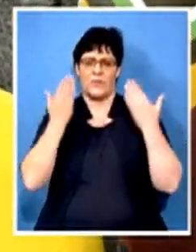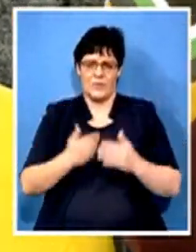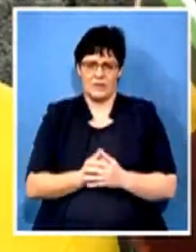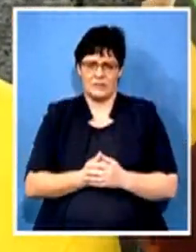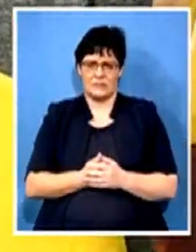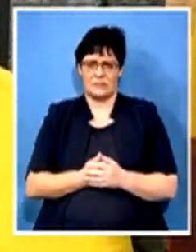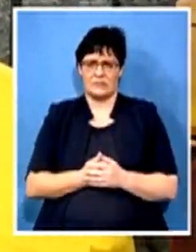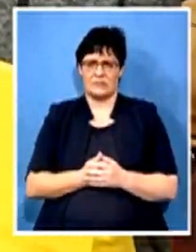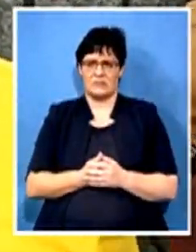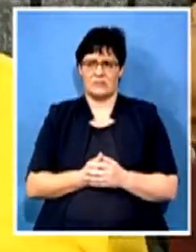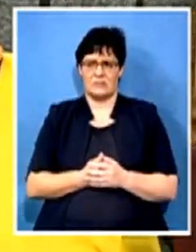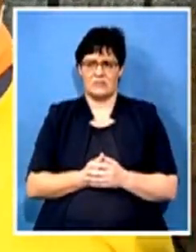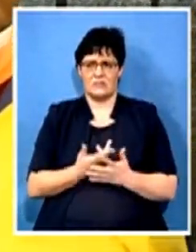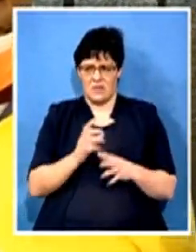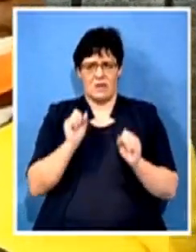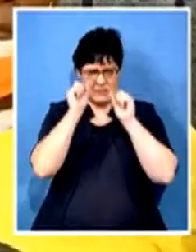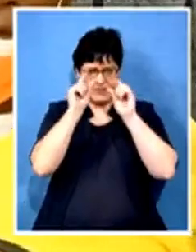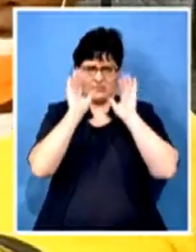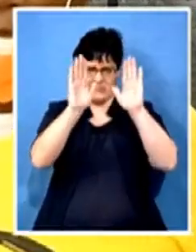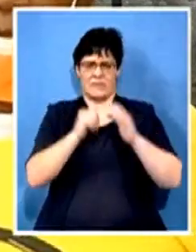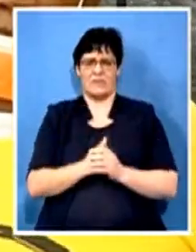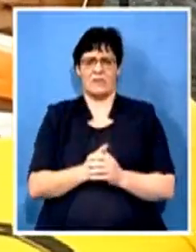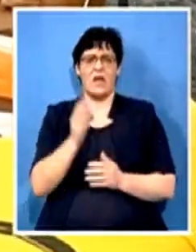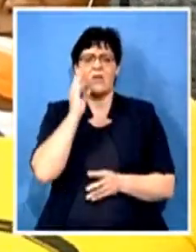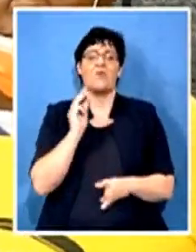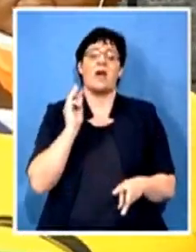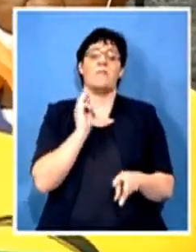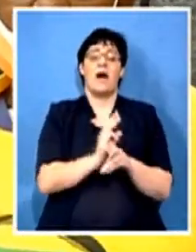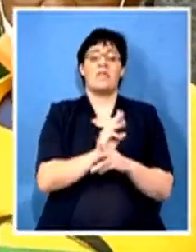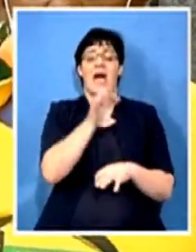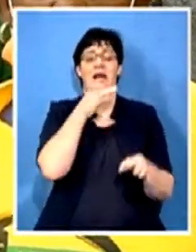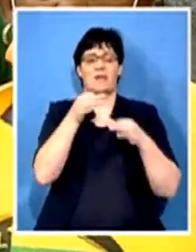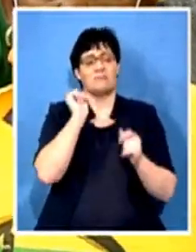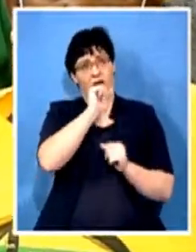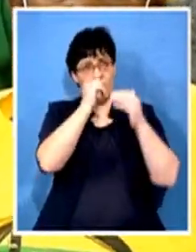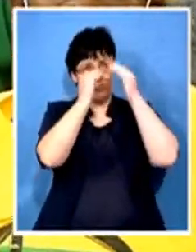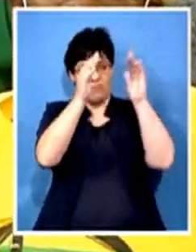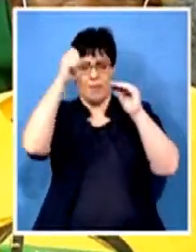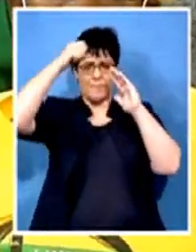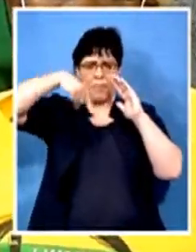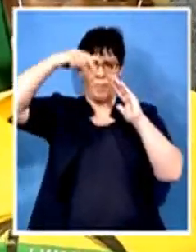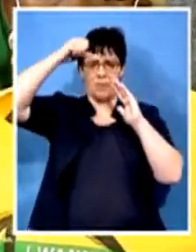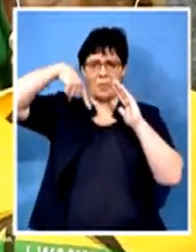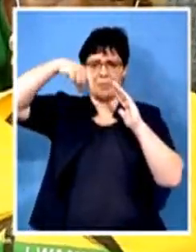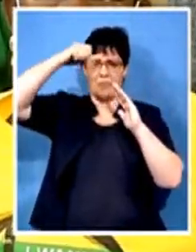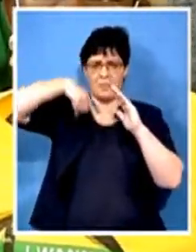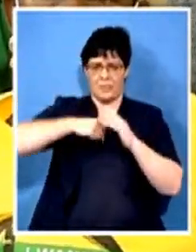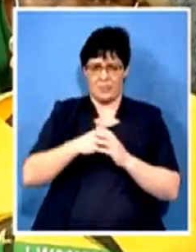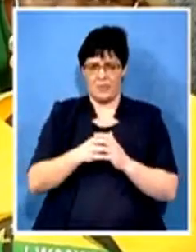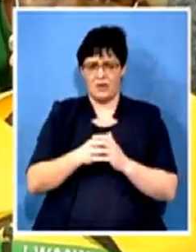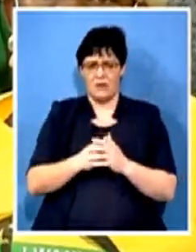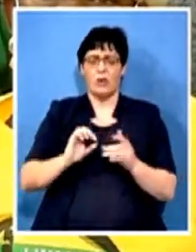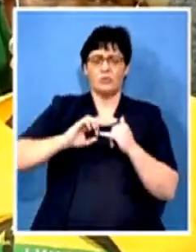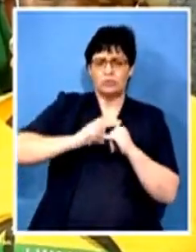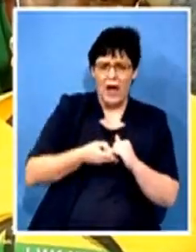Granny there just explaining that her roof is leaking, that her numerous efforts to try and close it up have